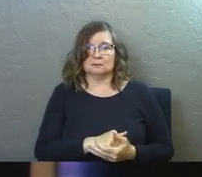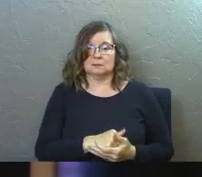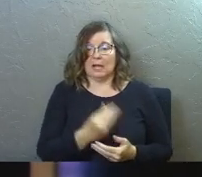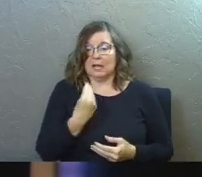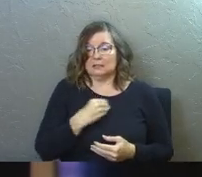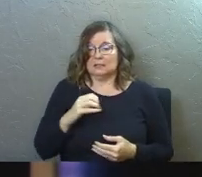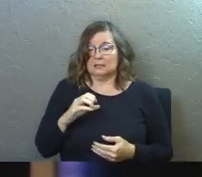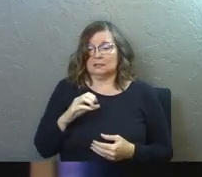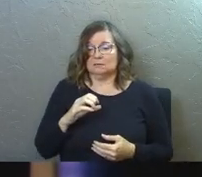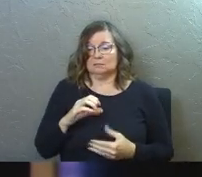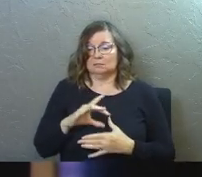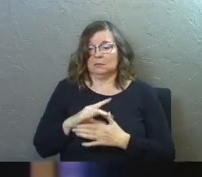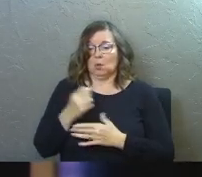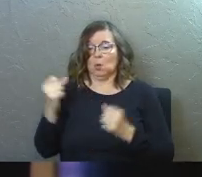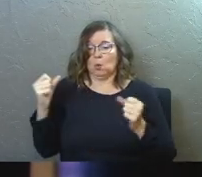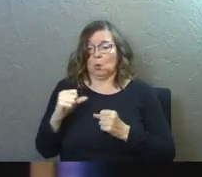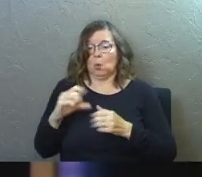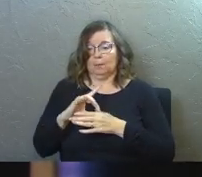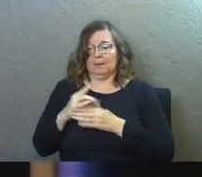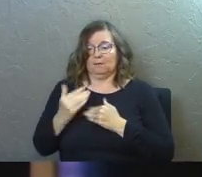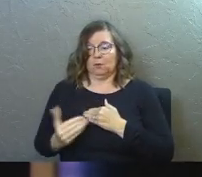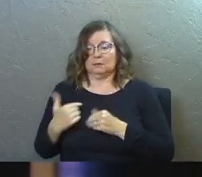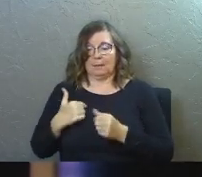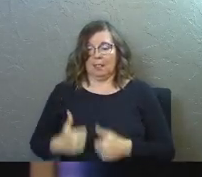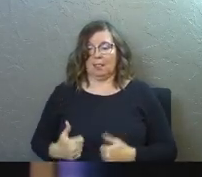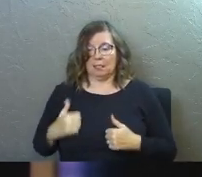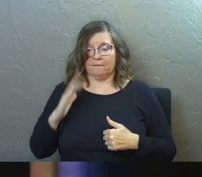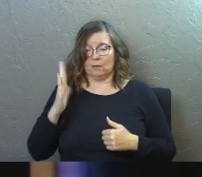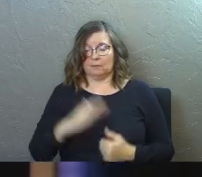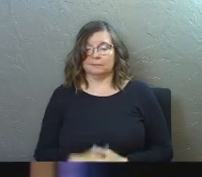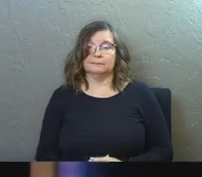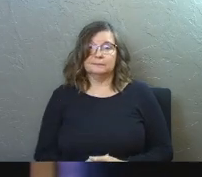I'll just eat cold cuts for the rest of my life.